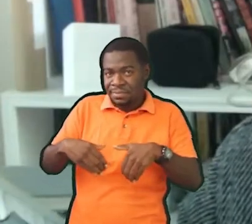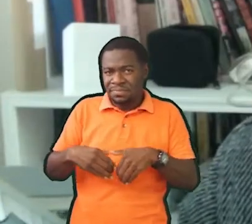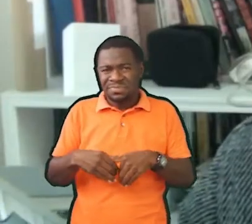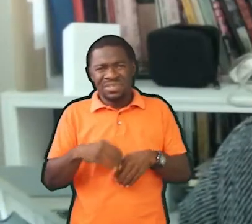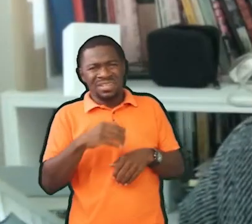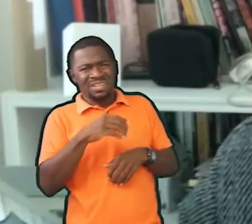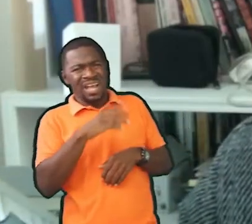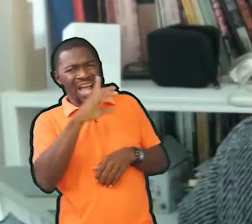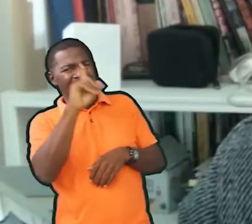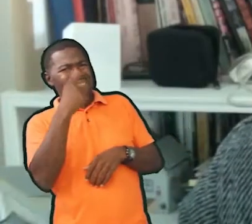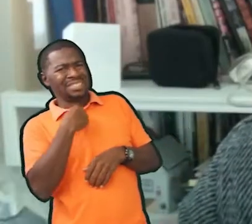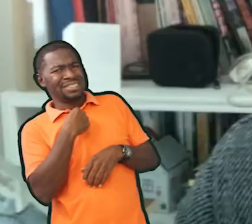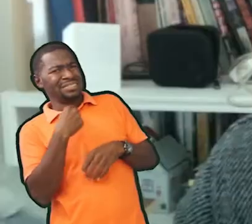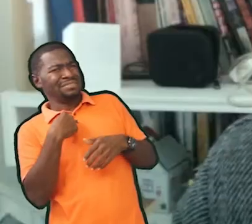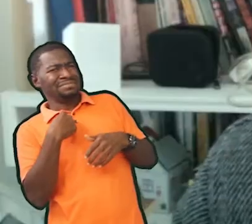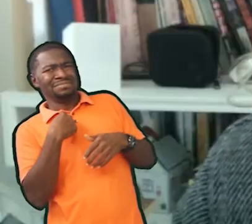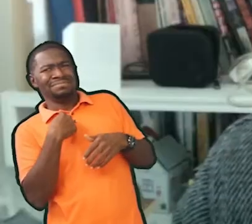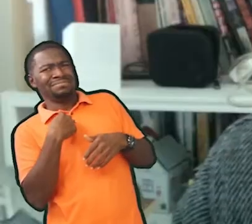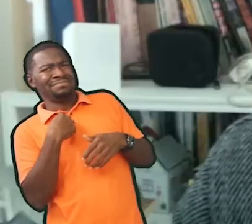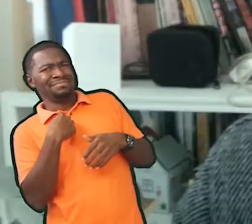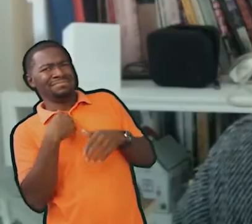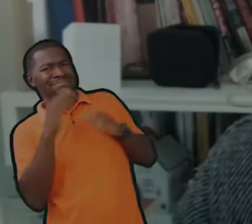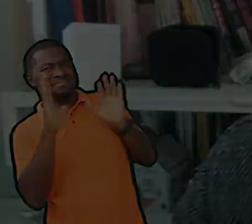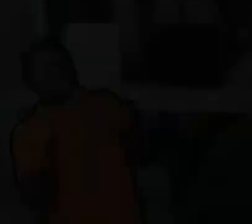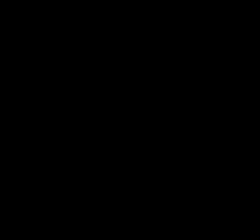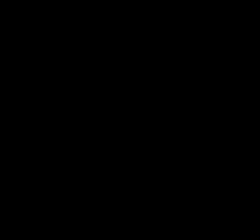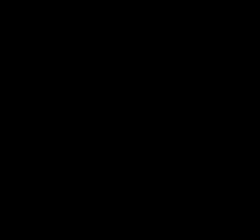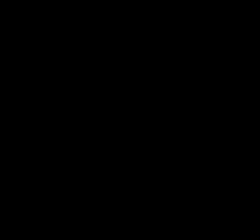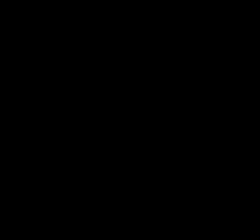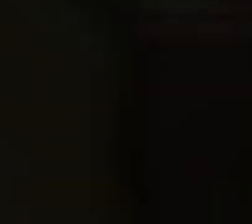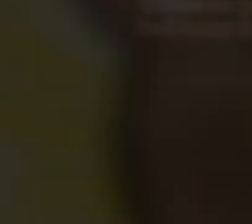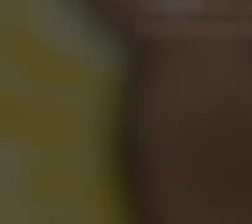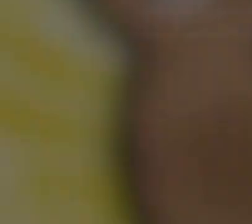Is that really what he's asking you?